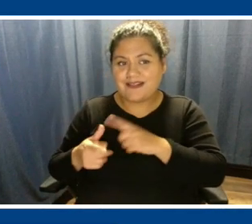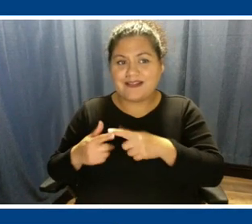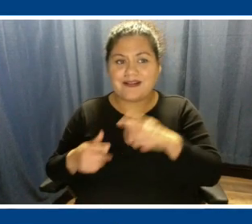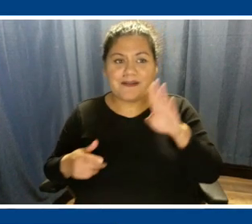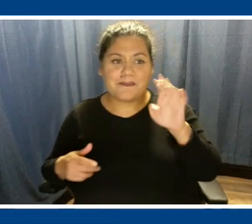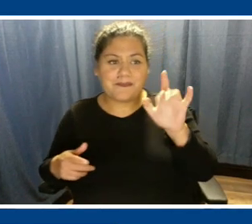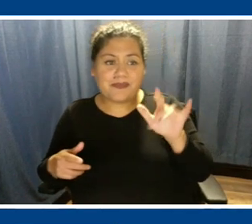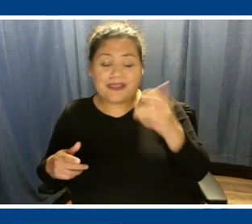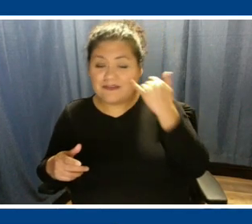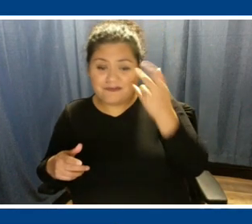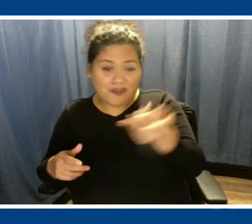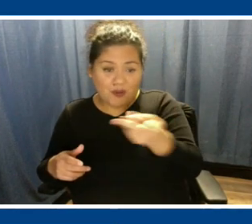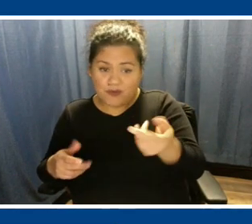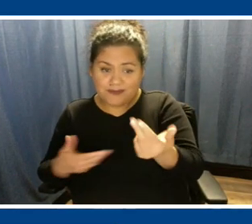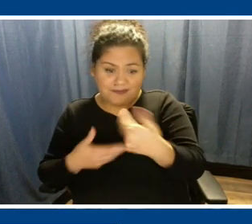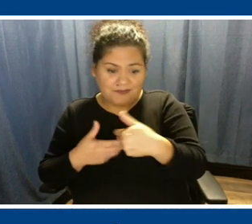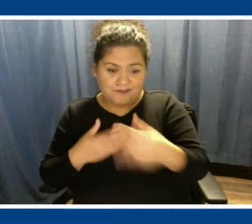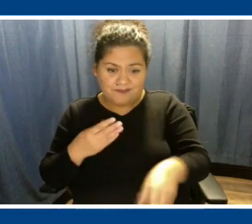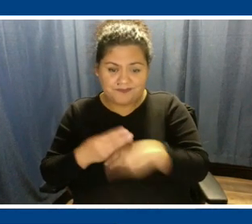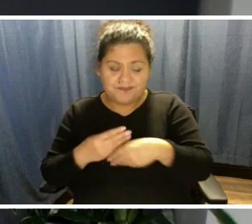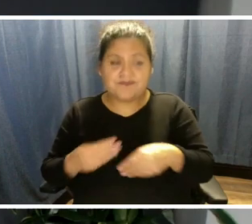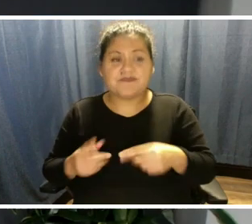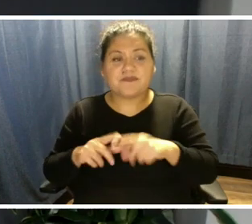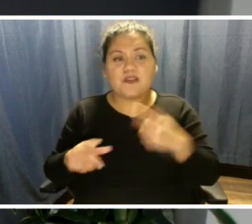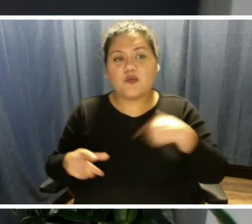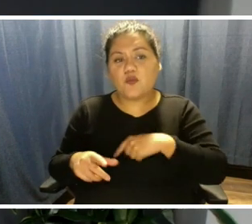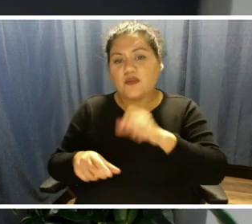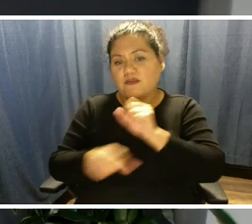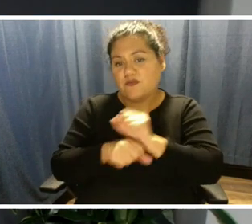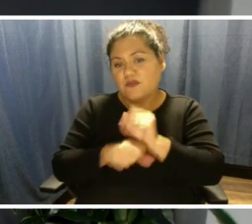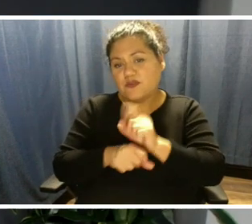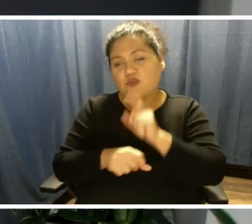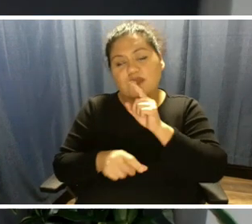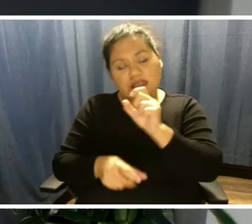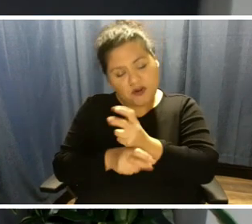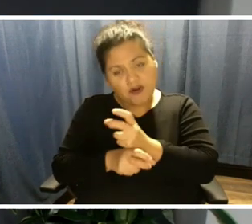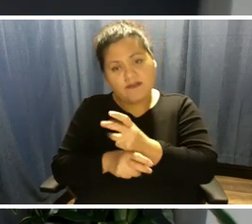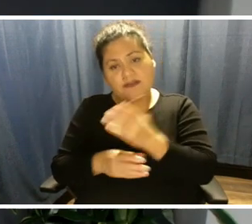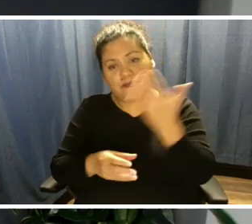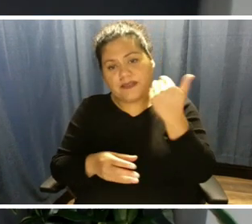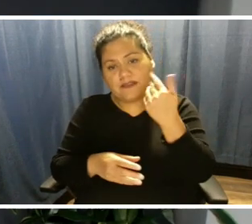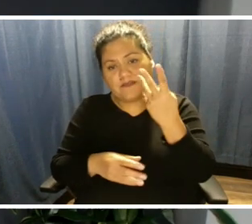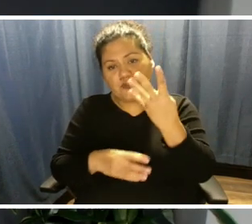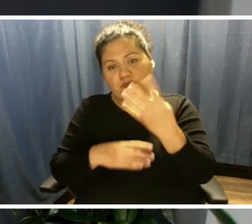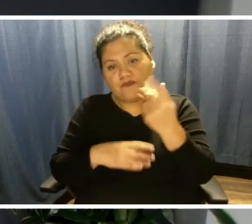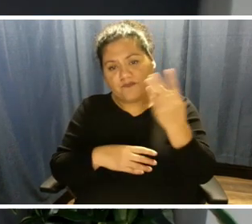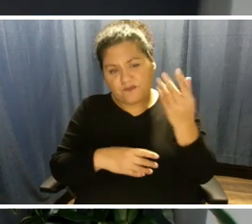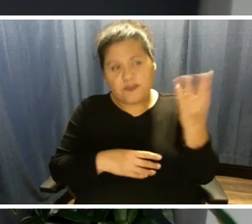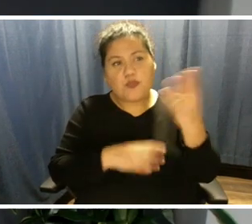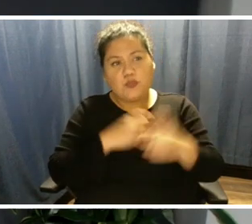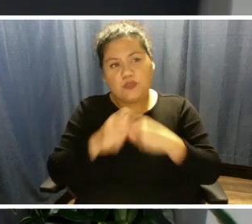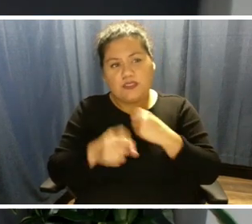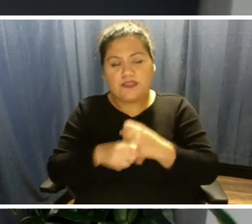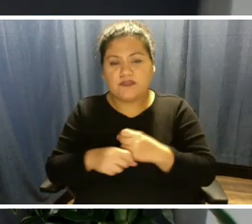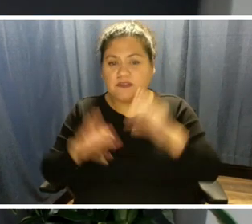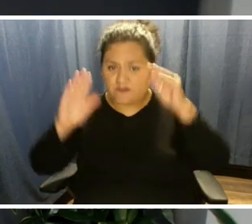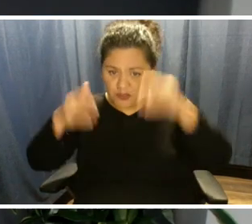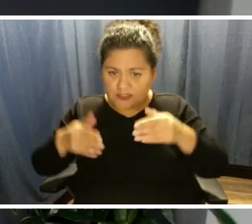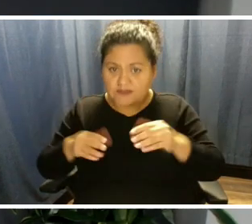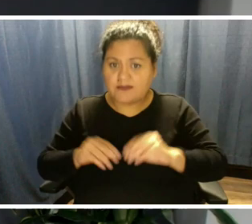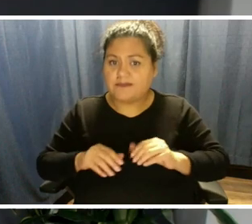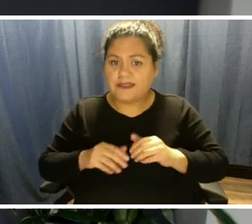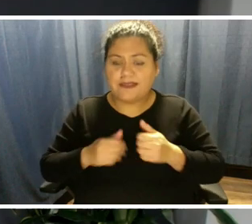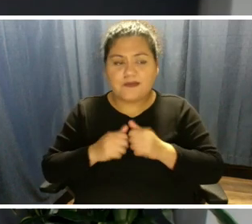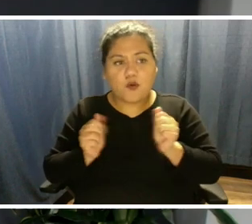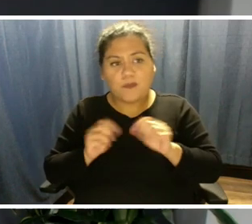want to chime in there, but we have worked extremely hard over these last couple of years to focus on transparency and have